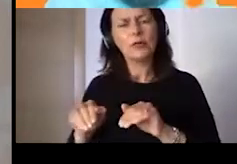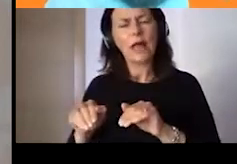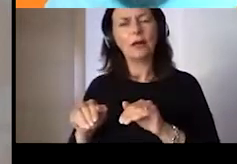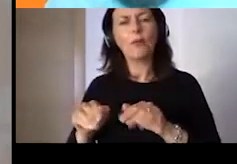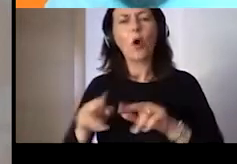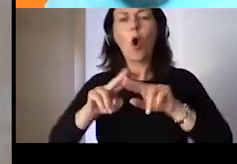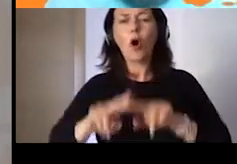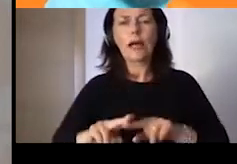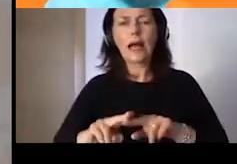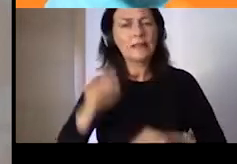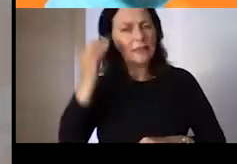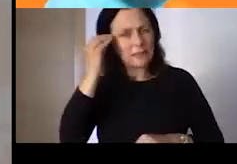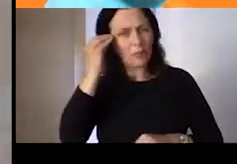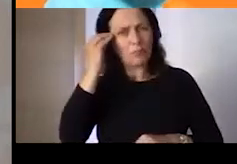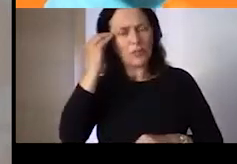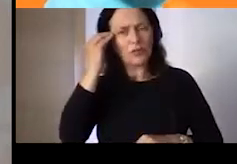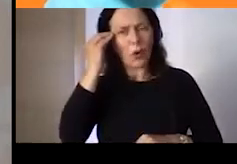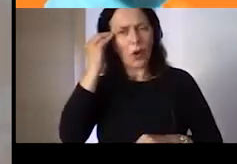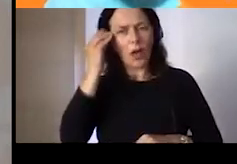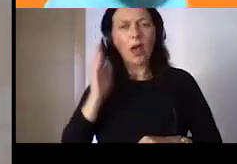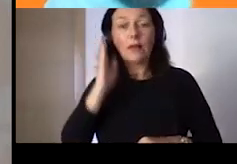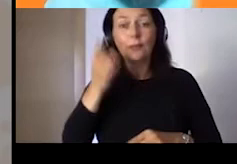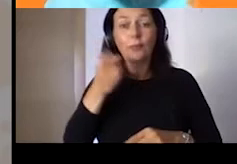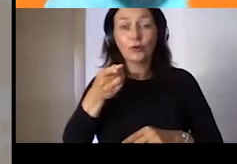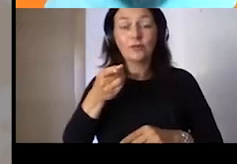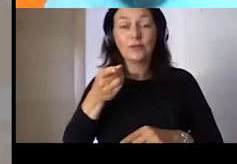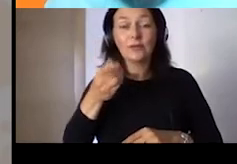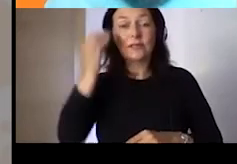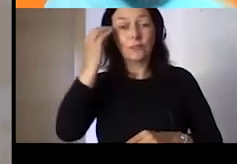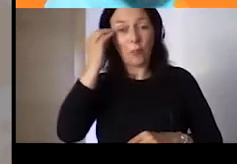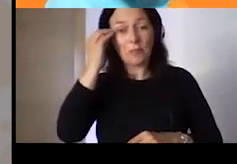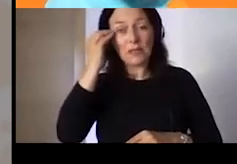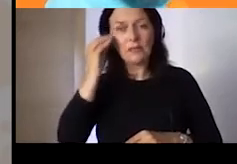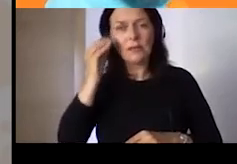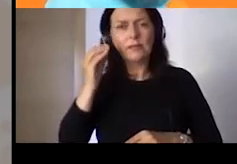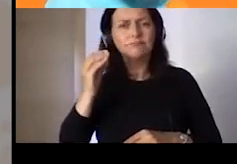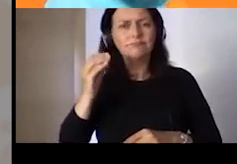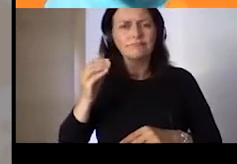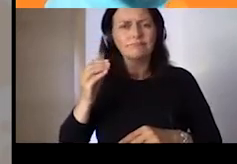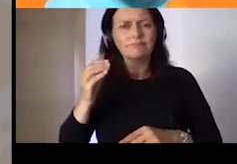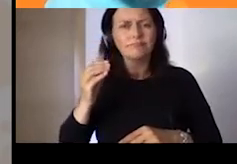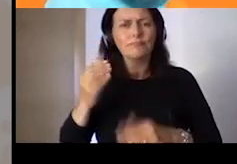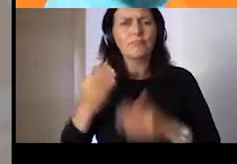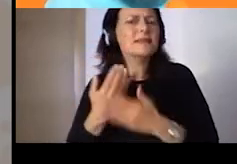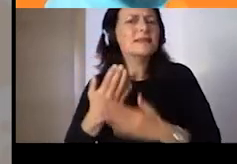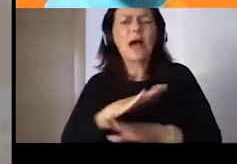forever for everyone interested to discover them through also tourism.